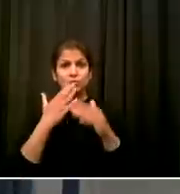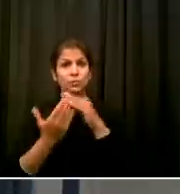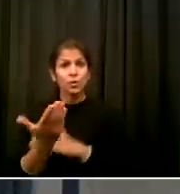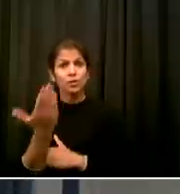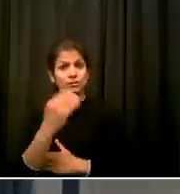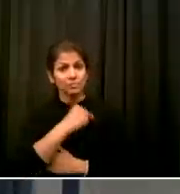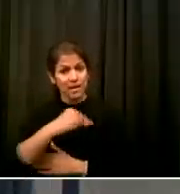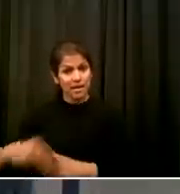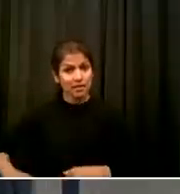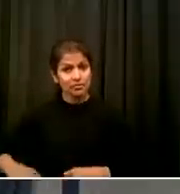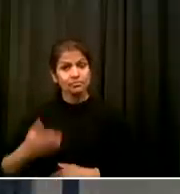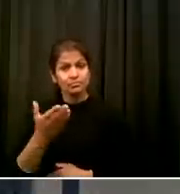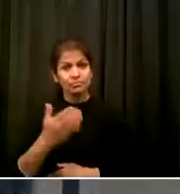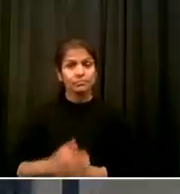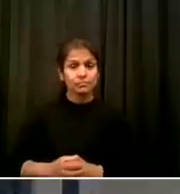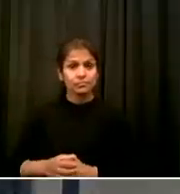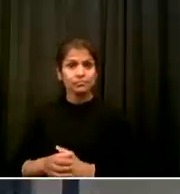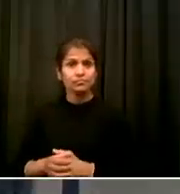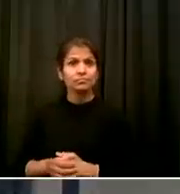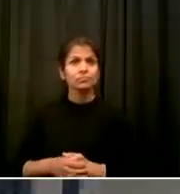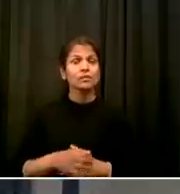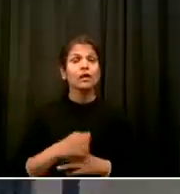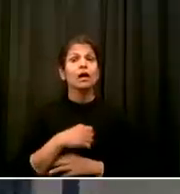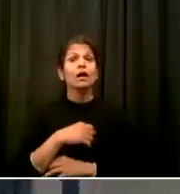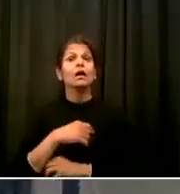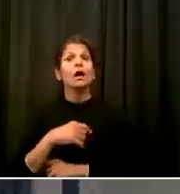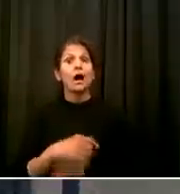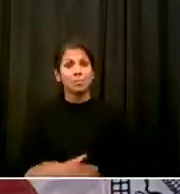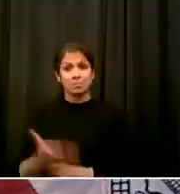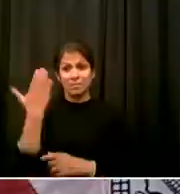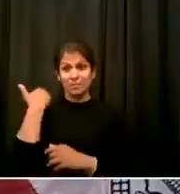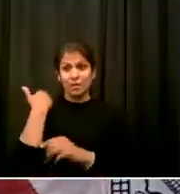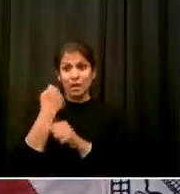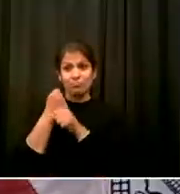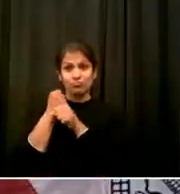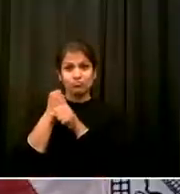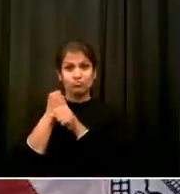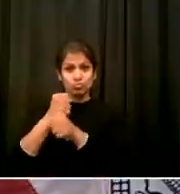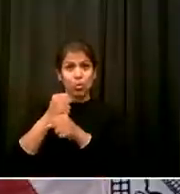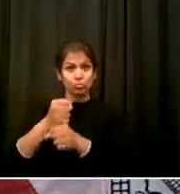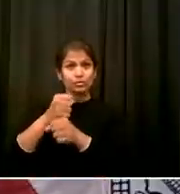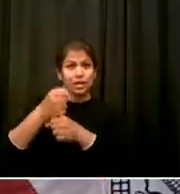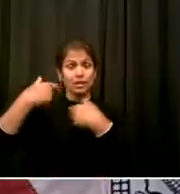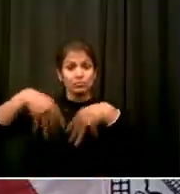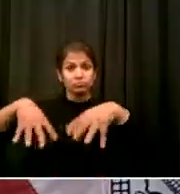helping businesses remove plywood? Matt, that's something each business does on their own